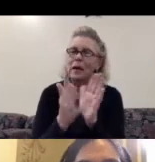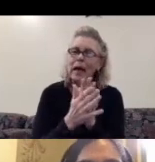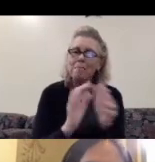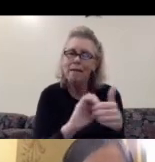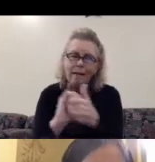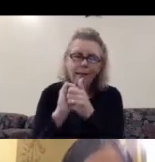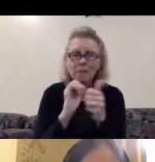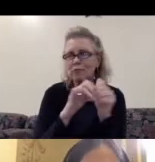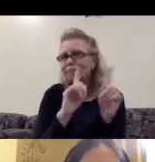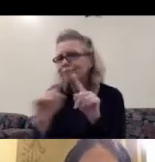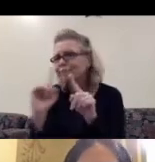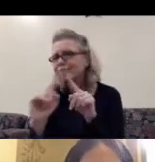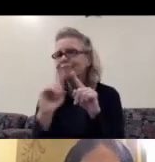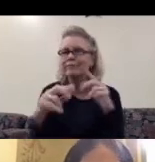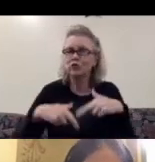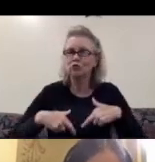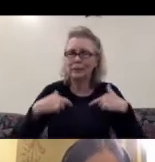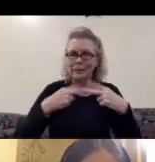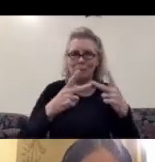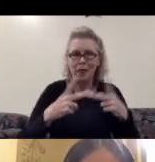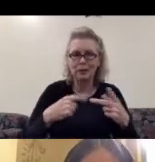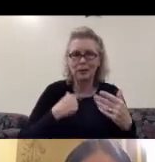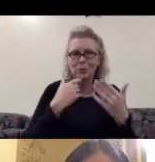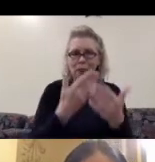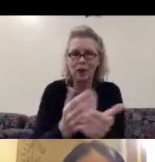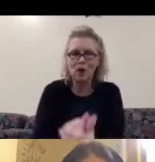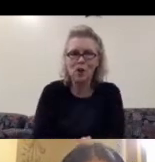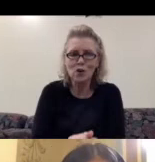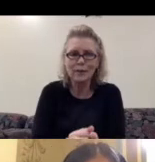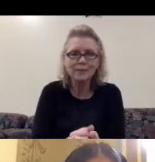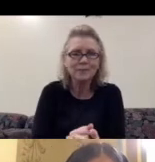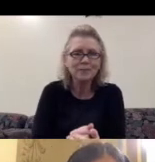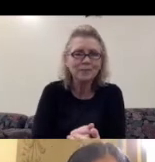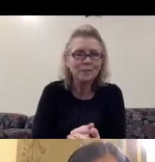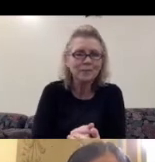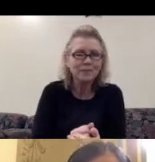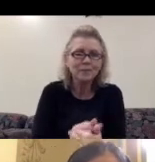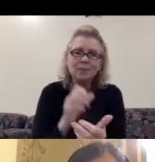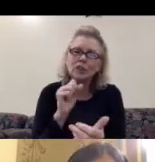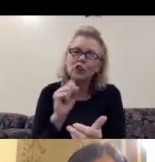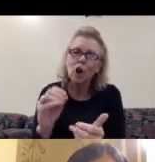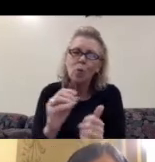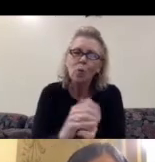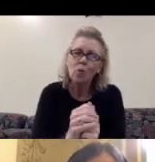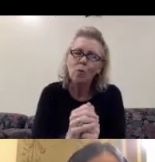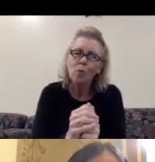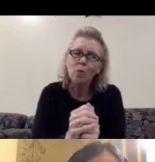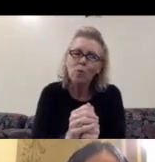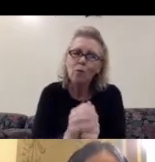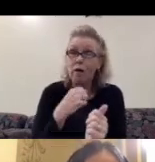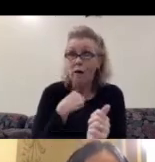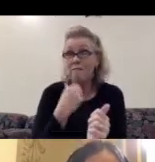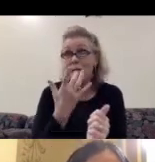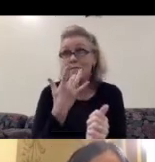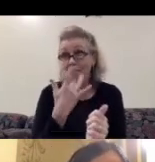one, please. Can we just pass it every second, please? So, I was, I have been lucky